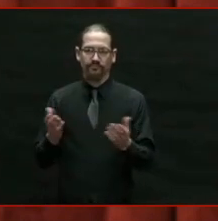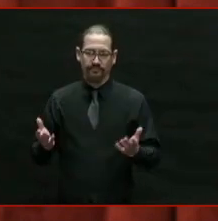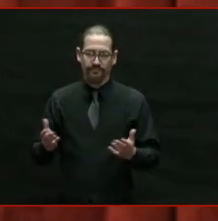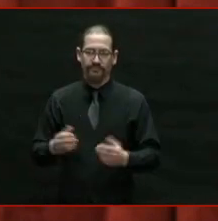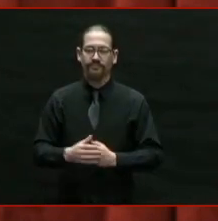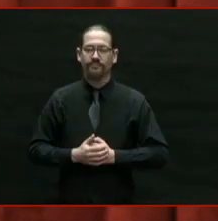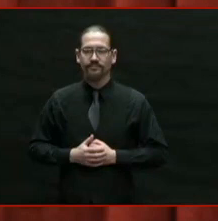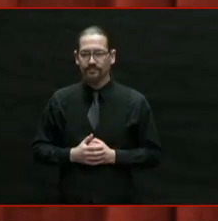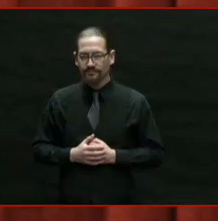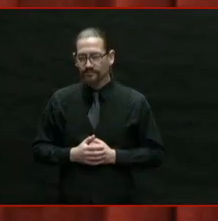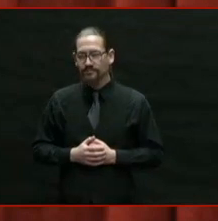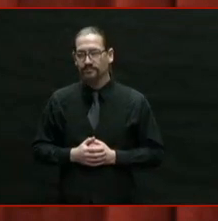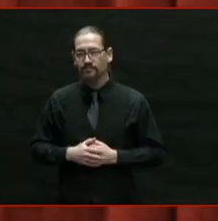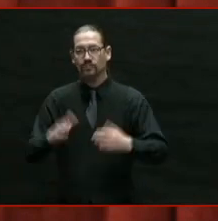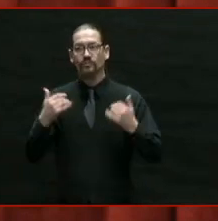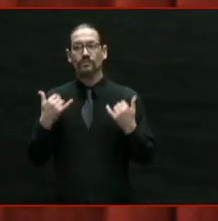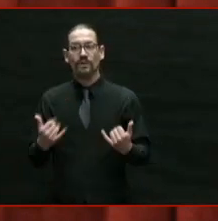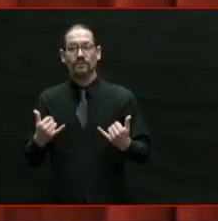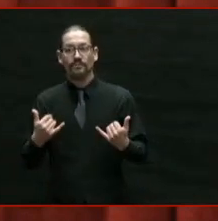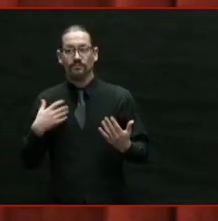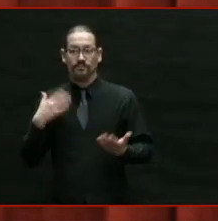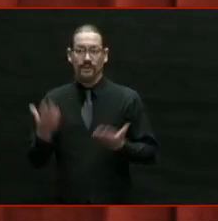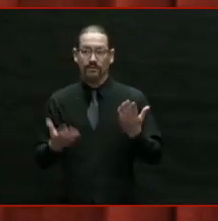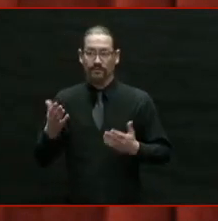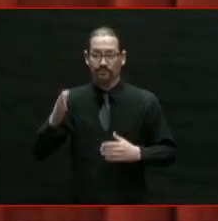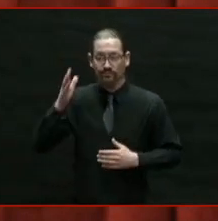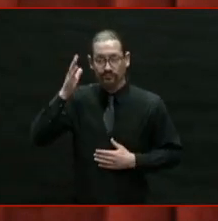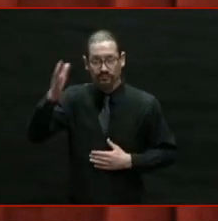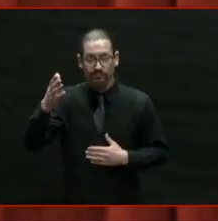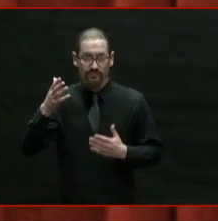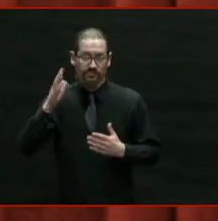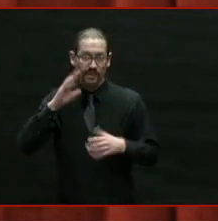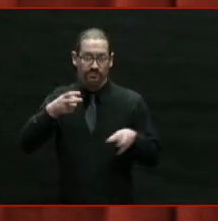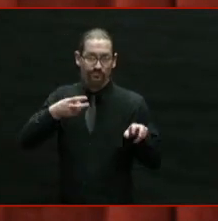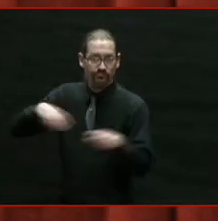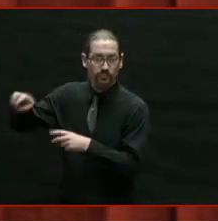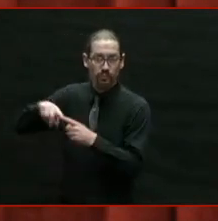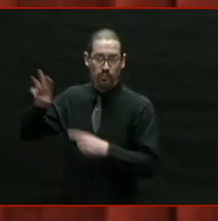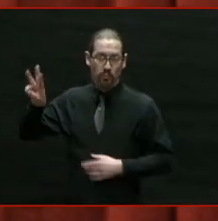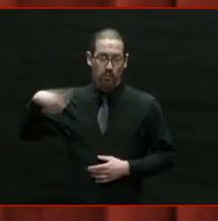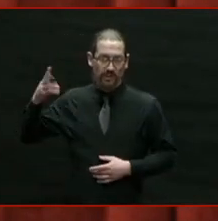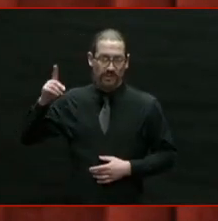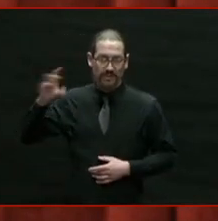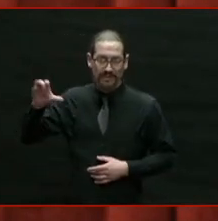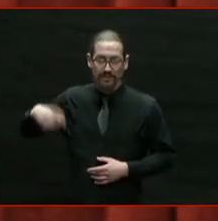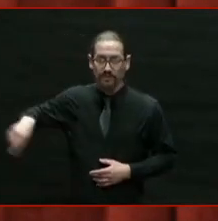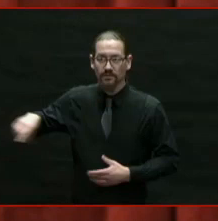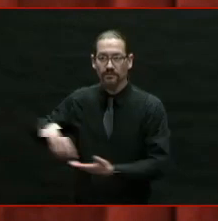Now, although I may be working in Washington, I'm going to take you all with me.